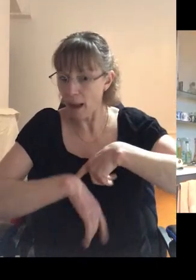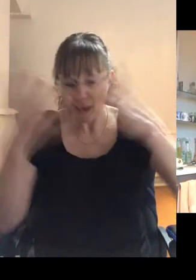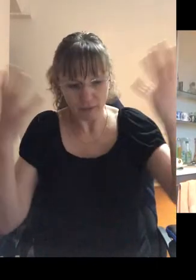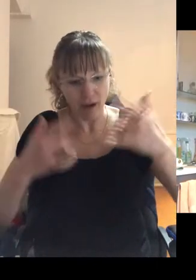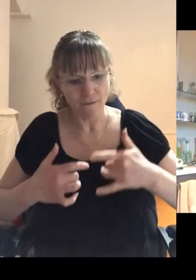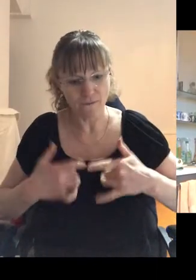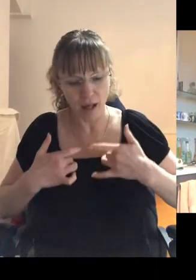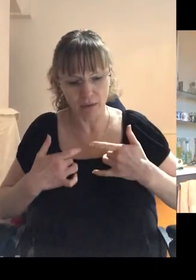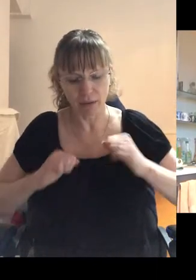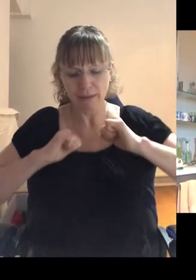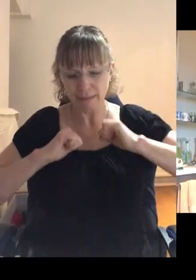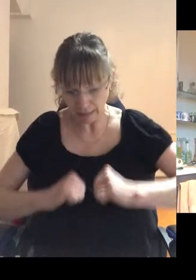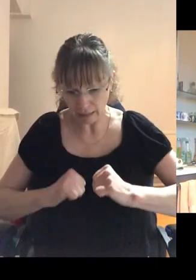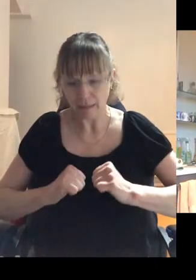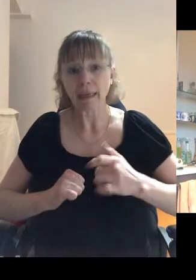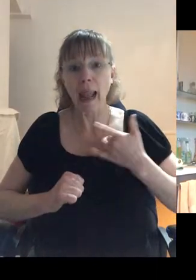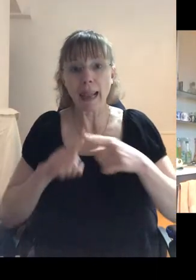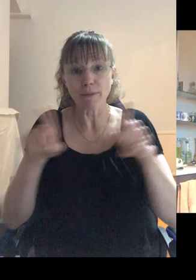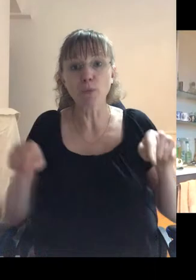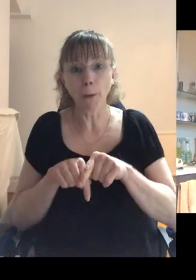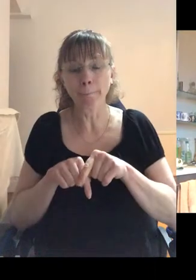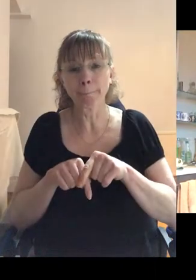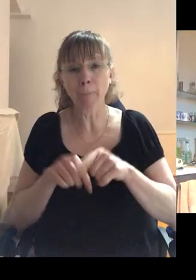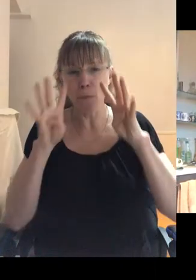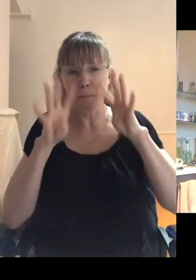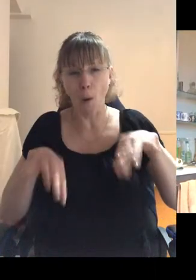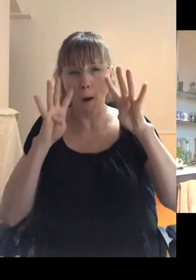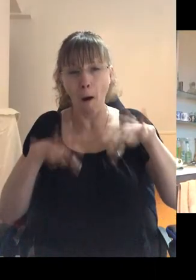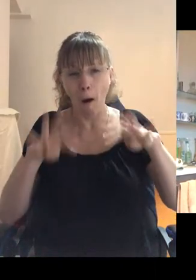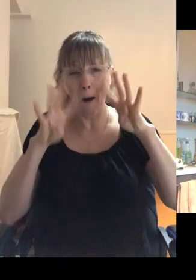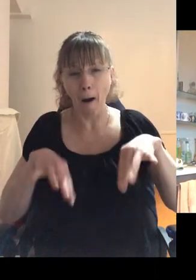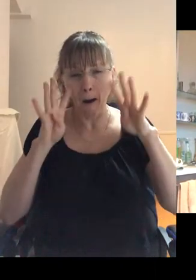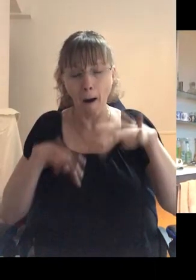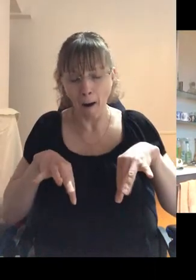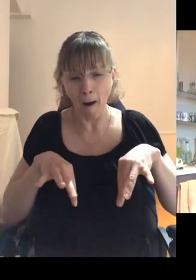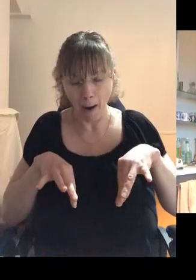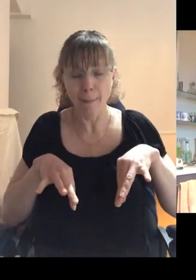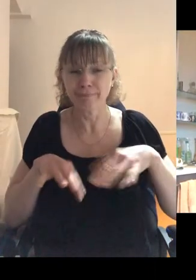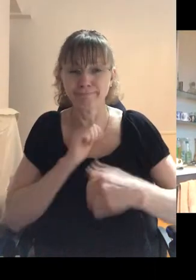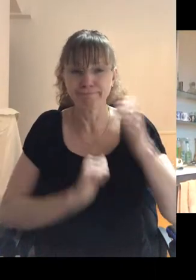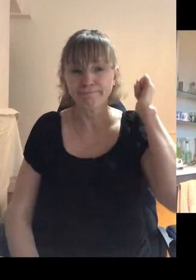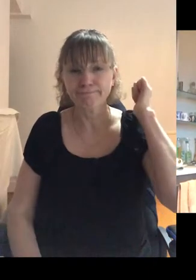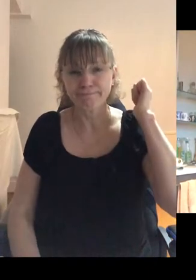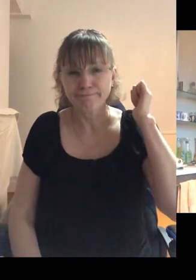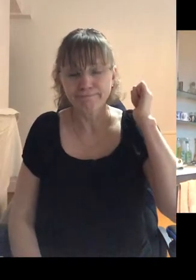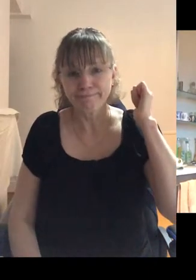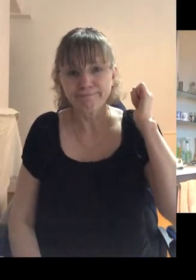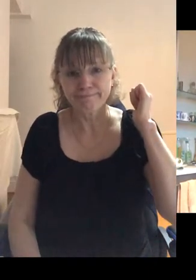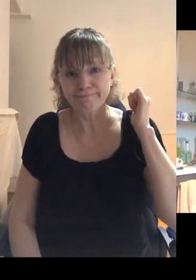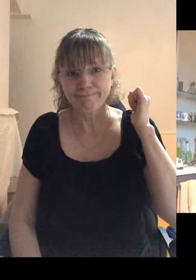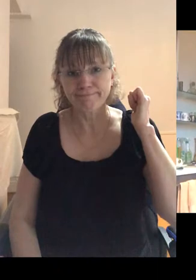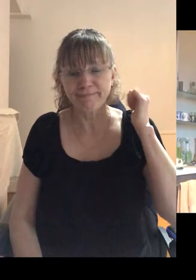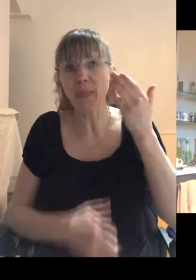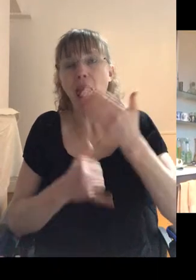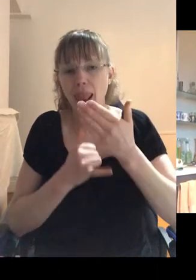ever, that I sat in a living, in my living room and wailed, as I did, in